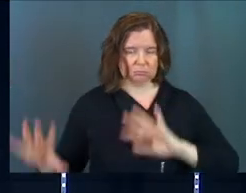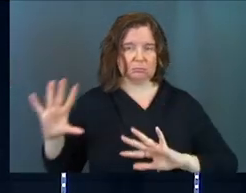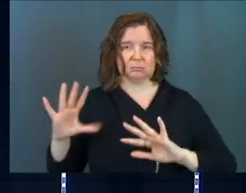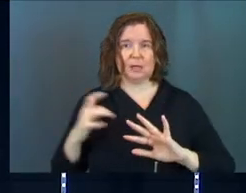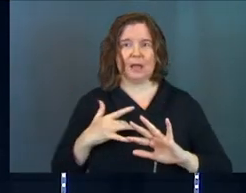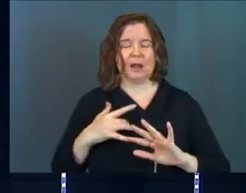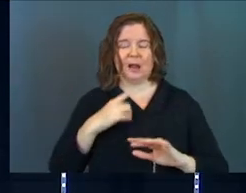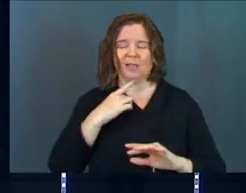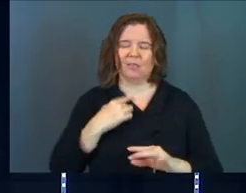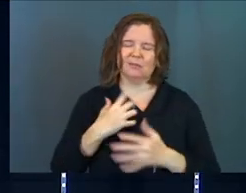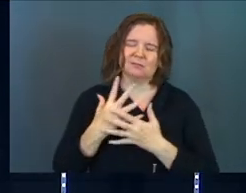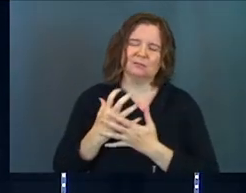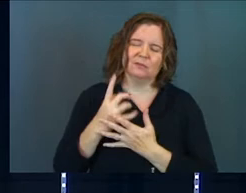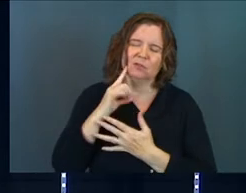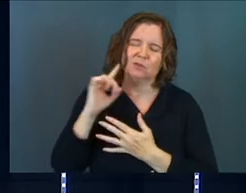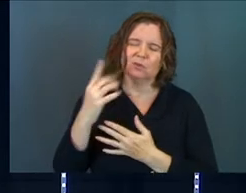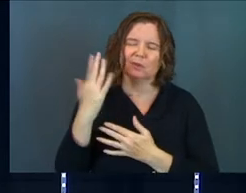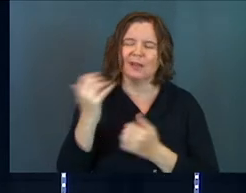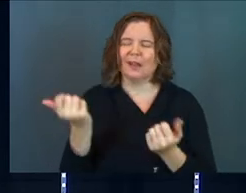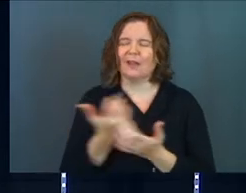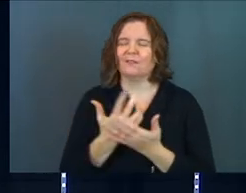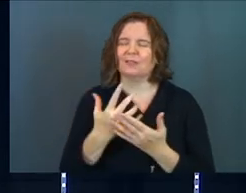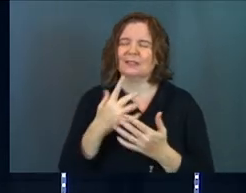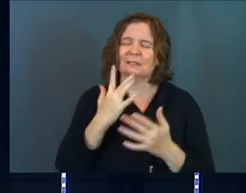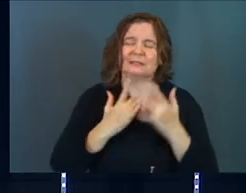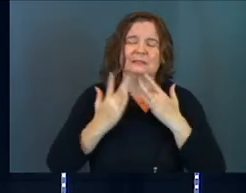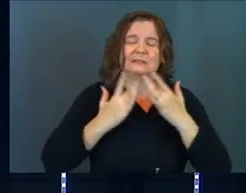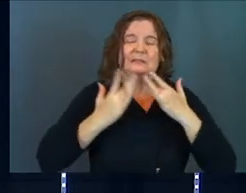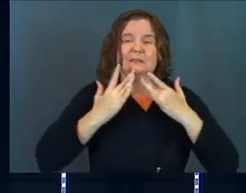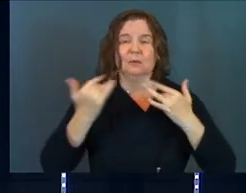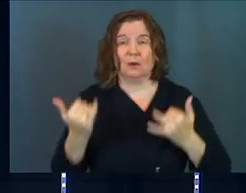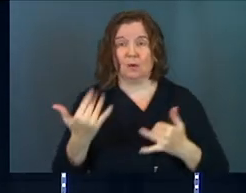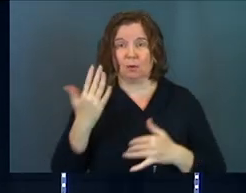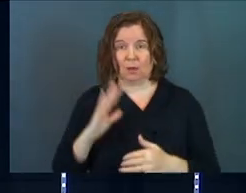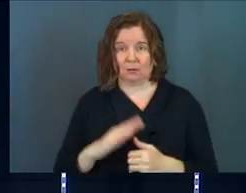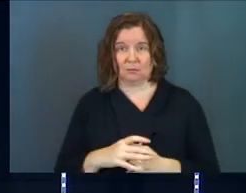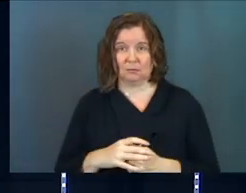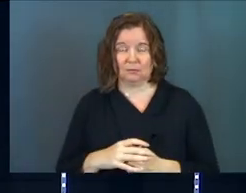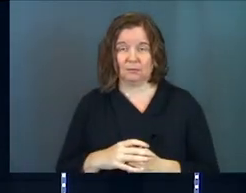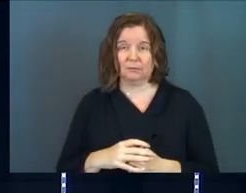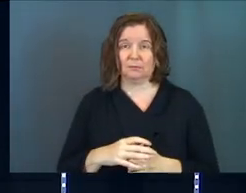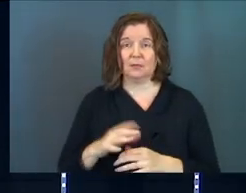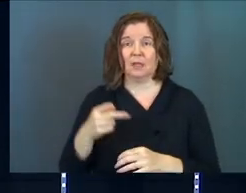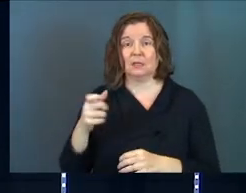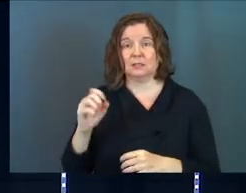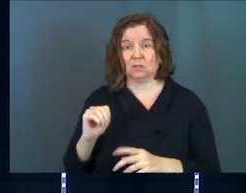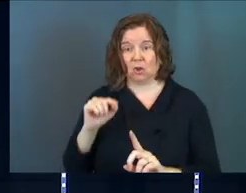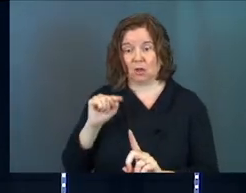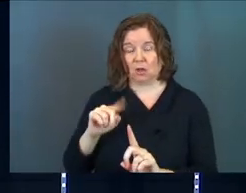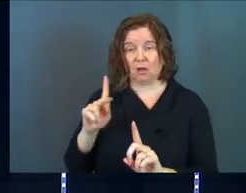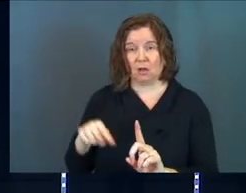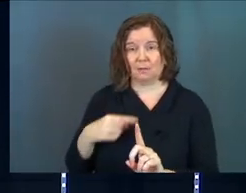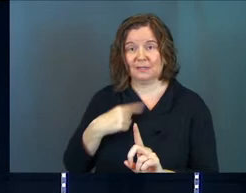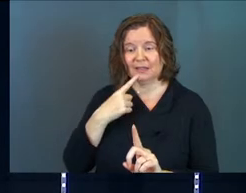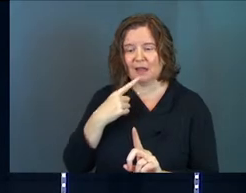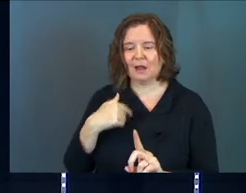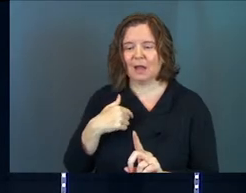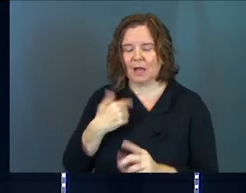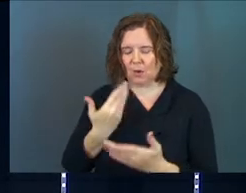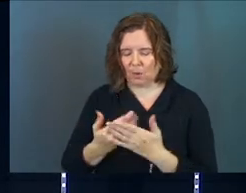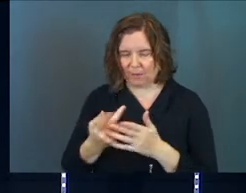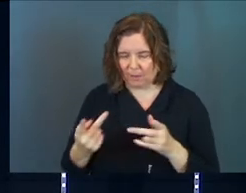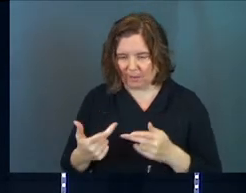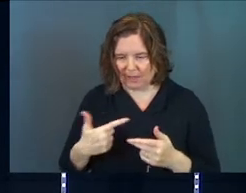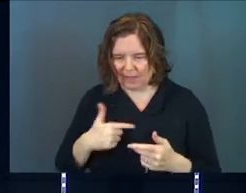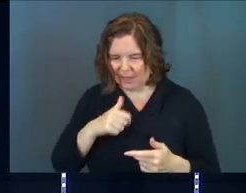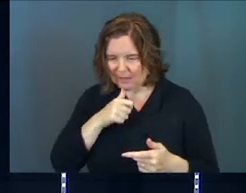And I thirst for you, God. Everything is desperate right now, God. And the psalmist there says, I get to a place